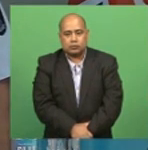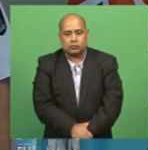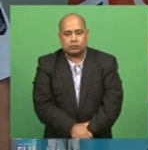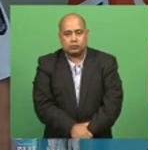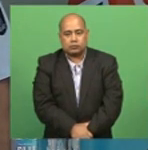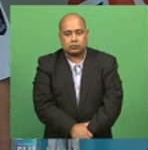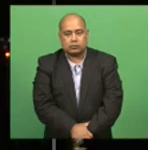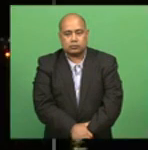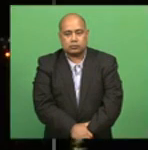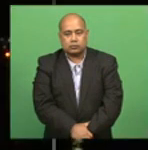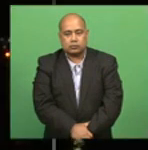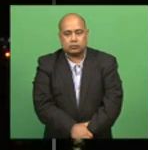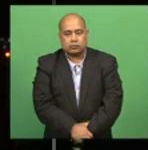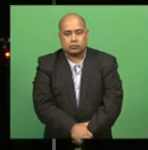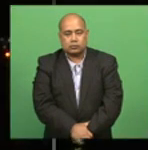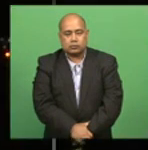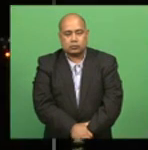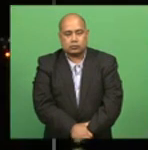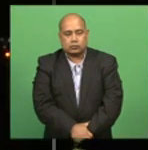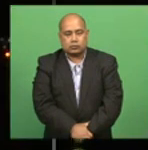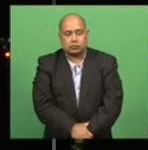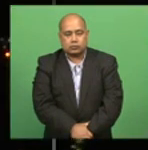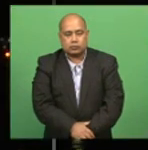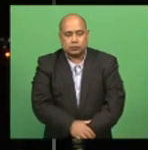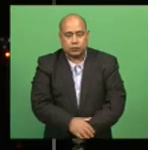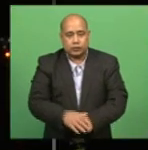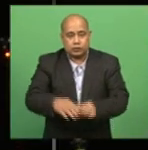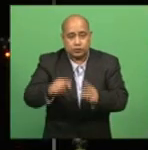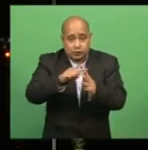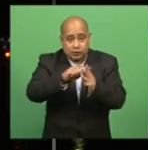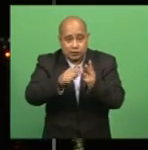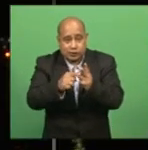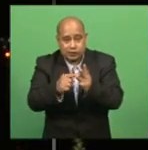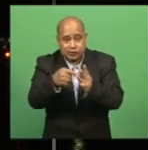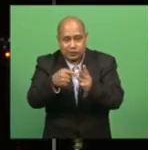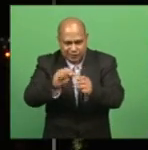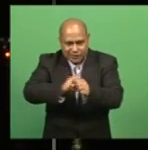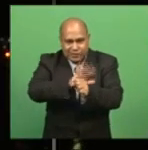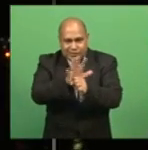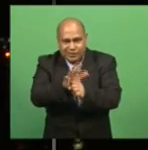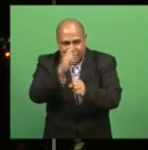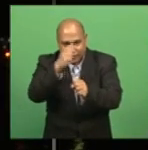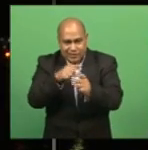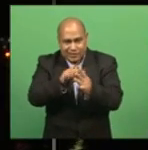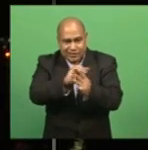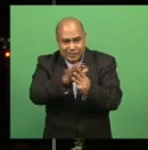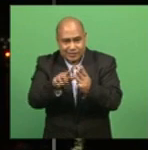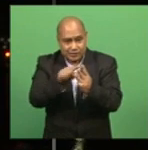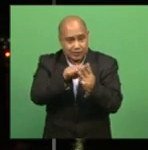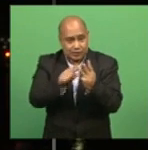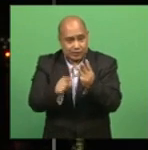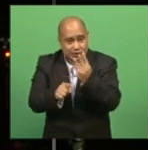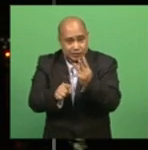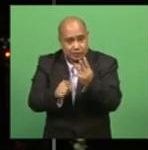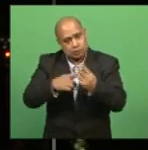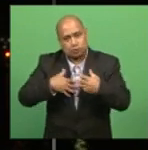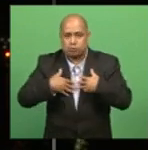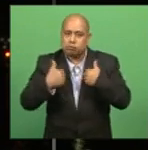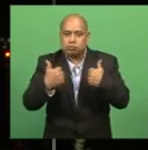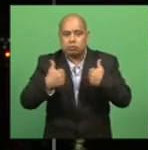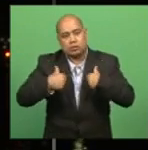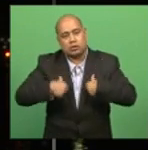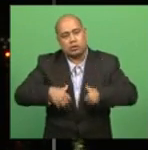investigation. Three of the 18 COVID-19 patients have recovered, as tests done twice have returned negative.